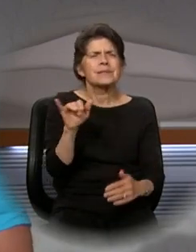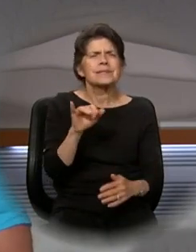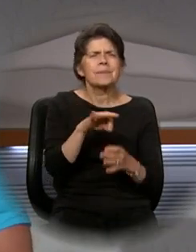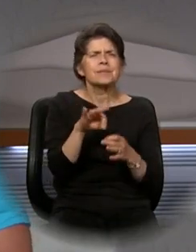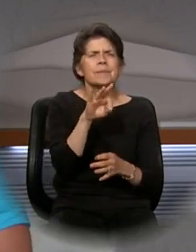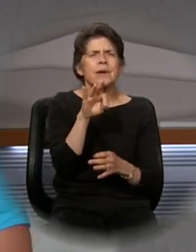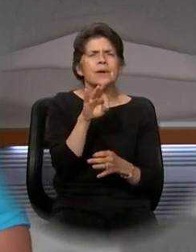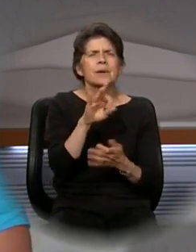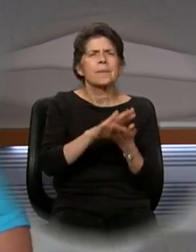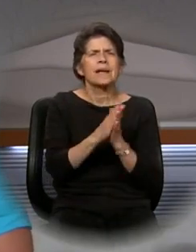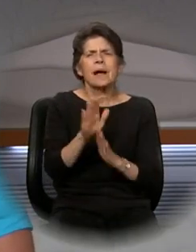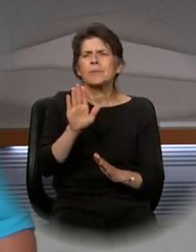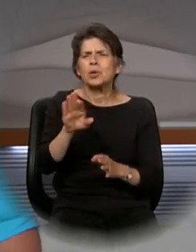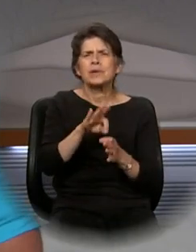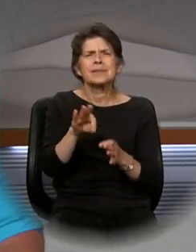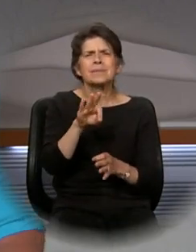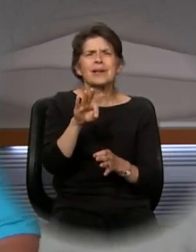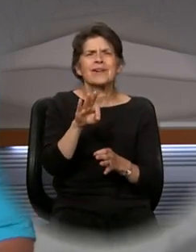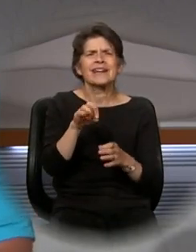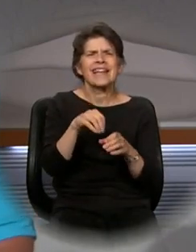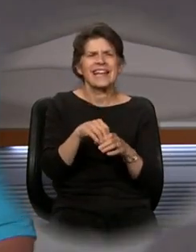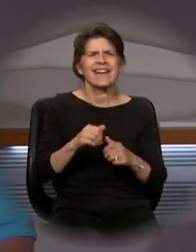be your strength in life. music .